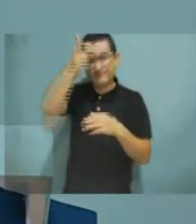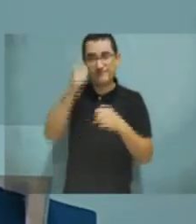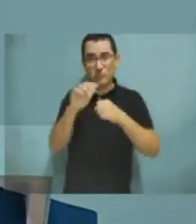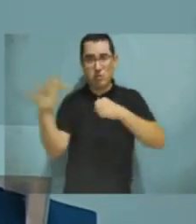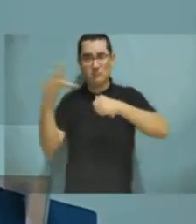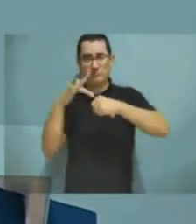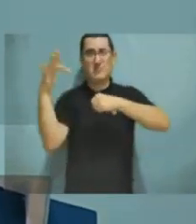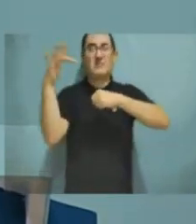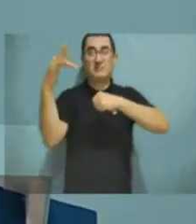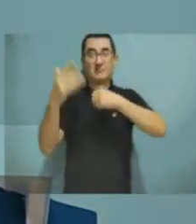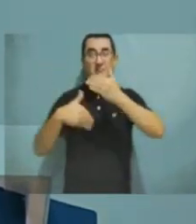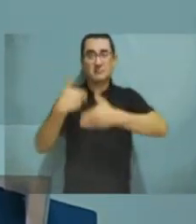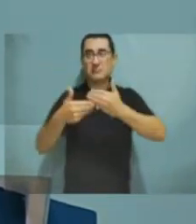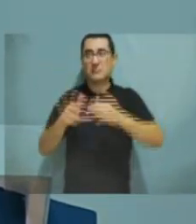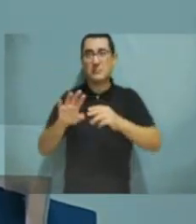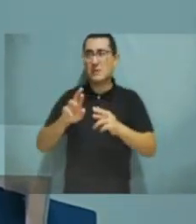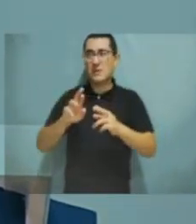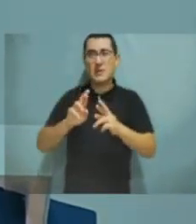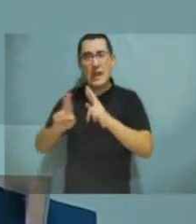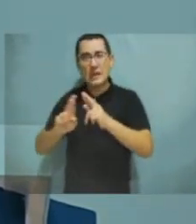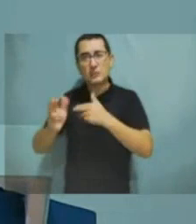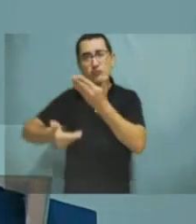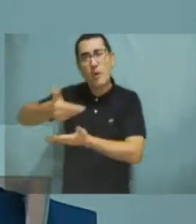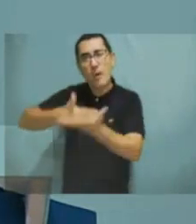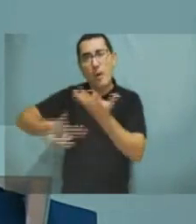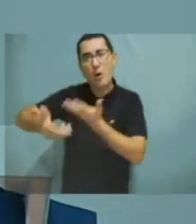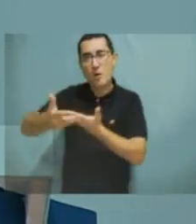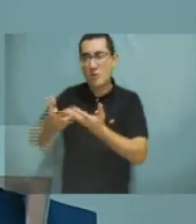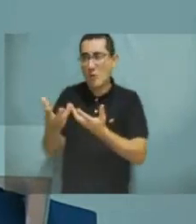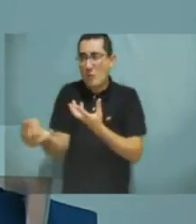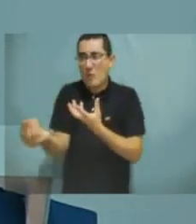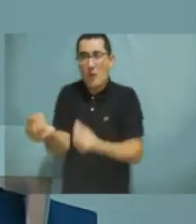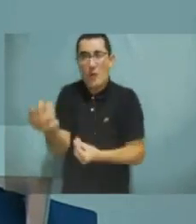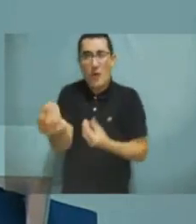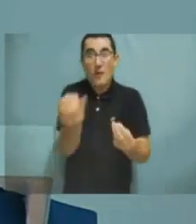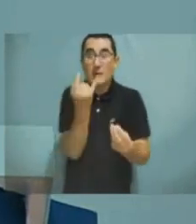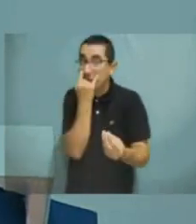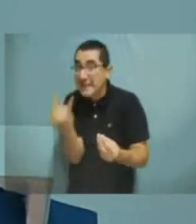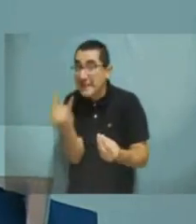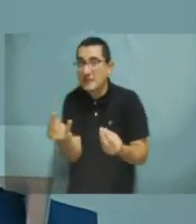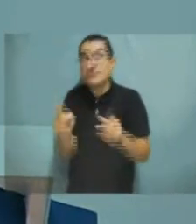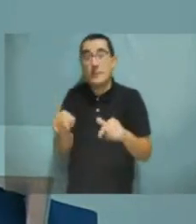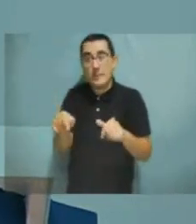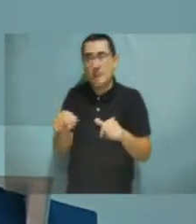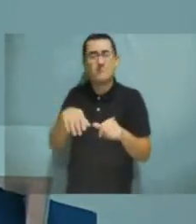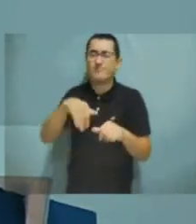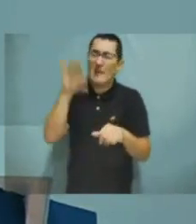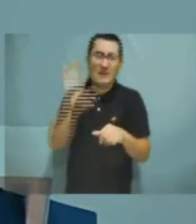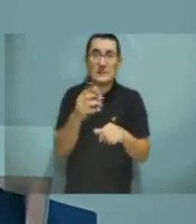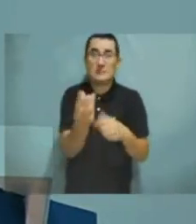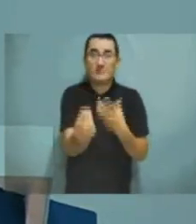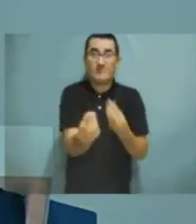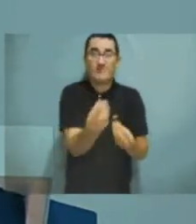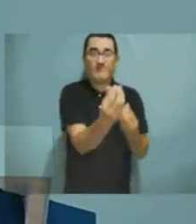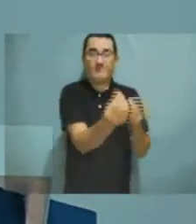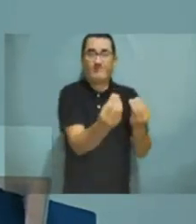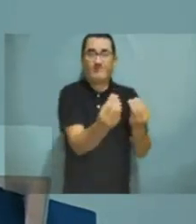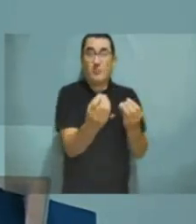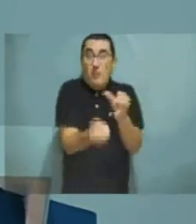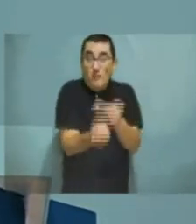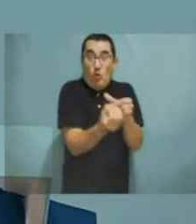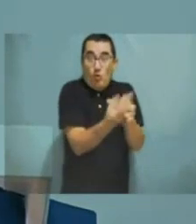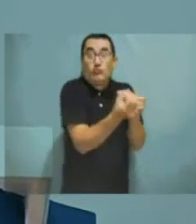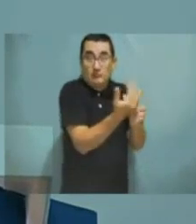the idea is to continue to strengthen the relationship with our interest group, in particular, with productive sectors. So, very probably,